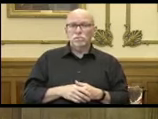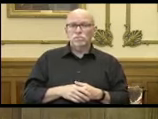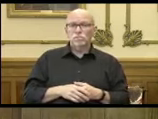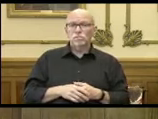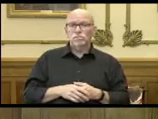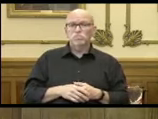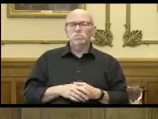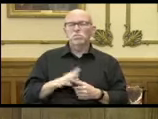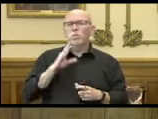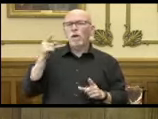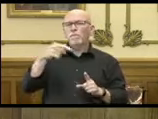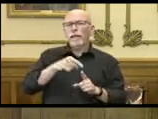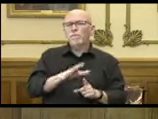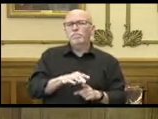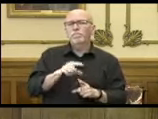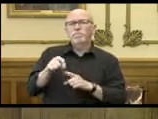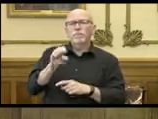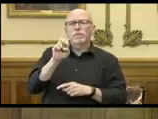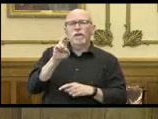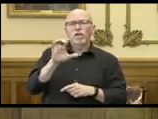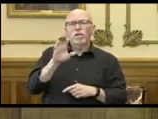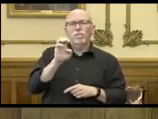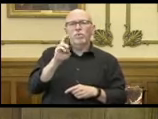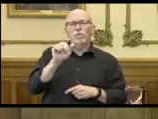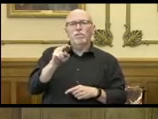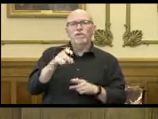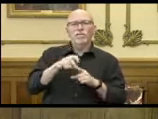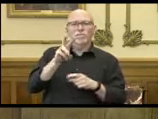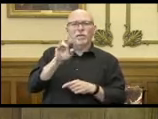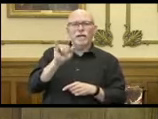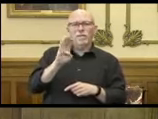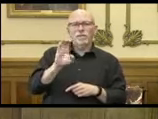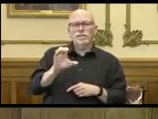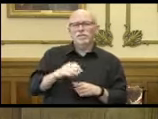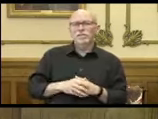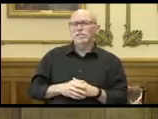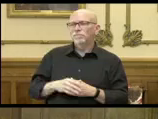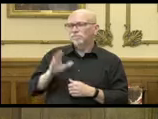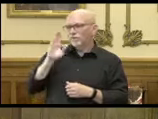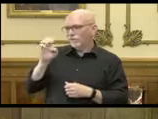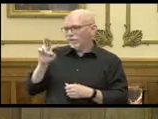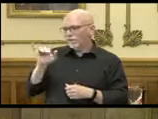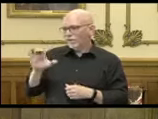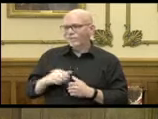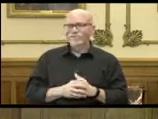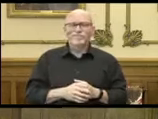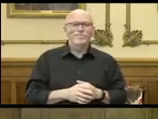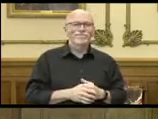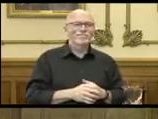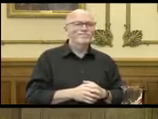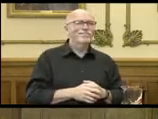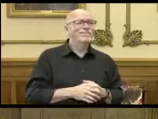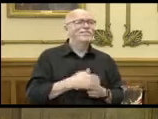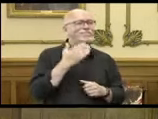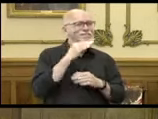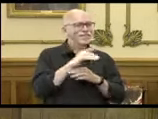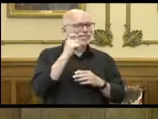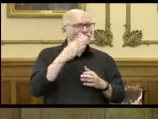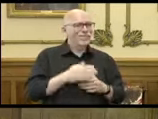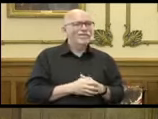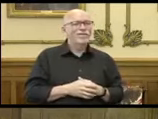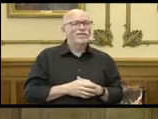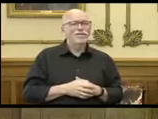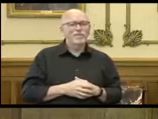We'll come back to Adam. Eric Berman, WIBC. Afternoon, Eric. Afternoon, Governor.